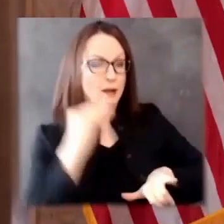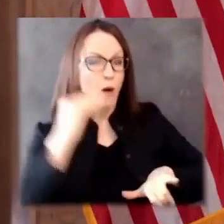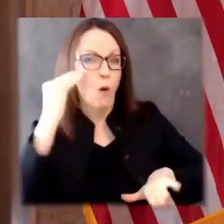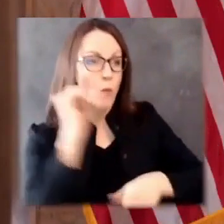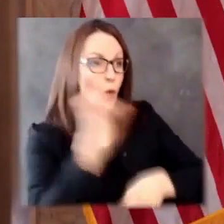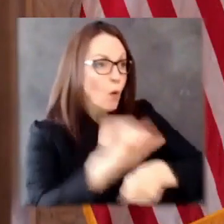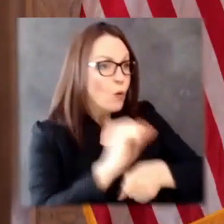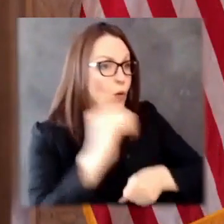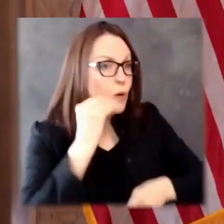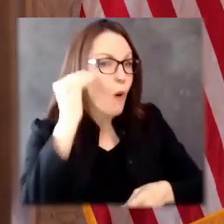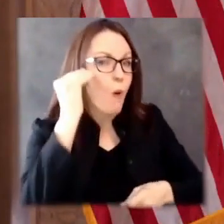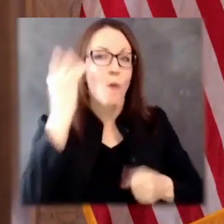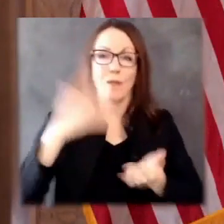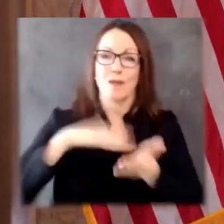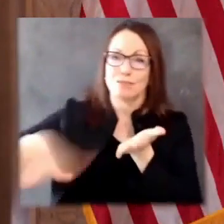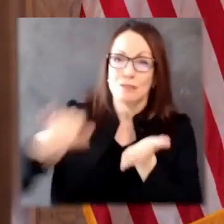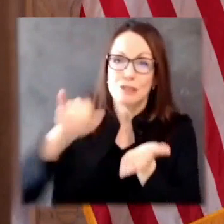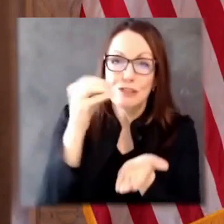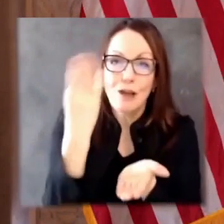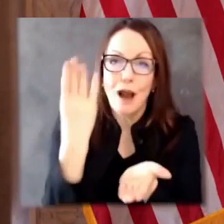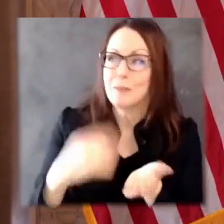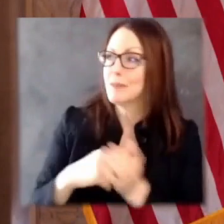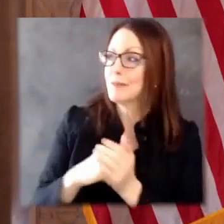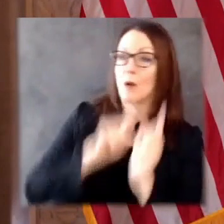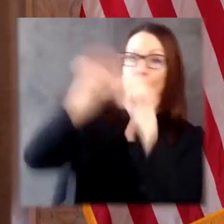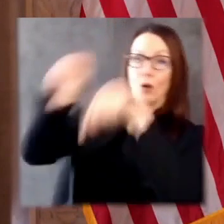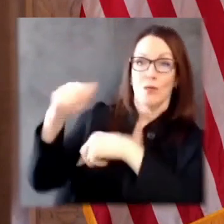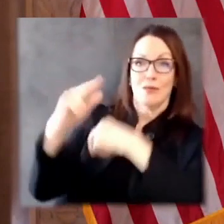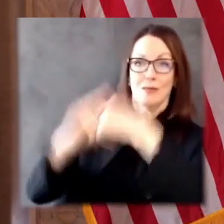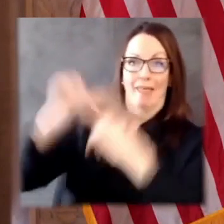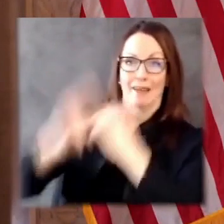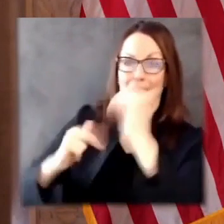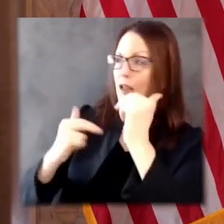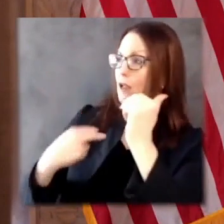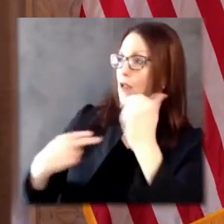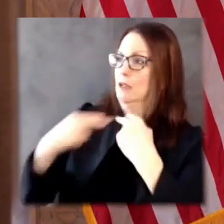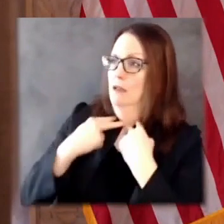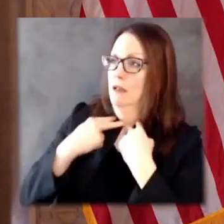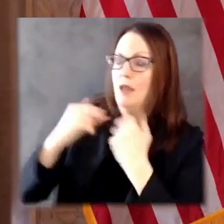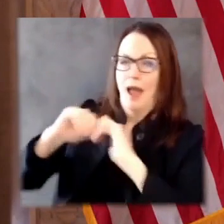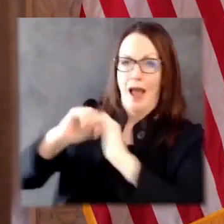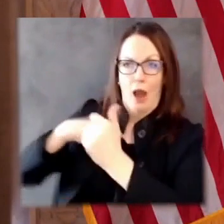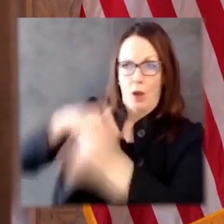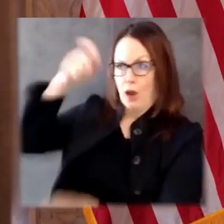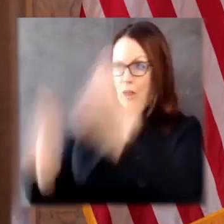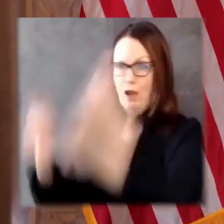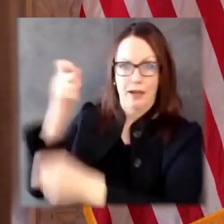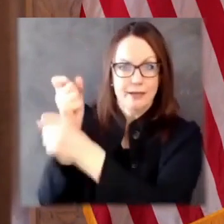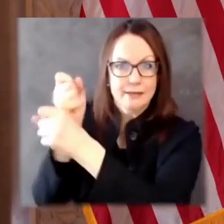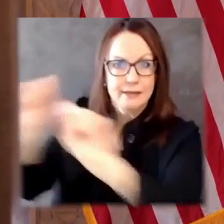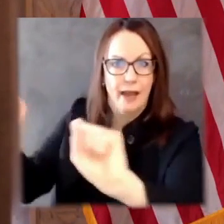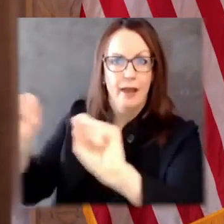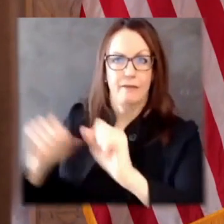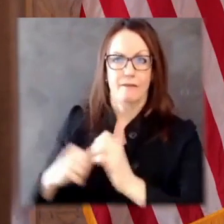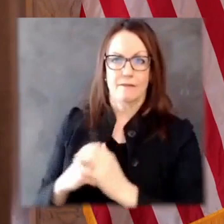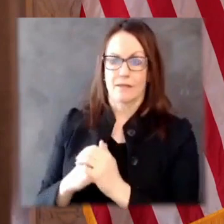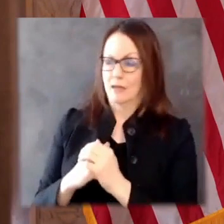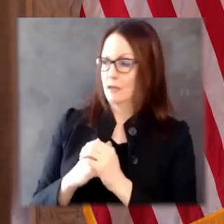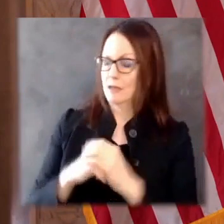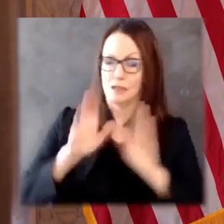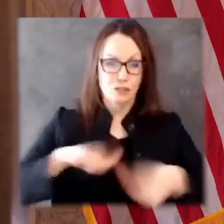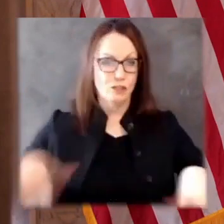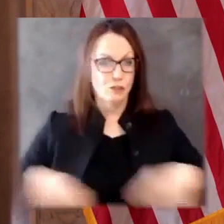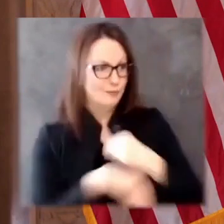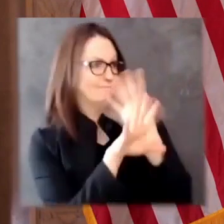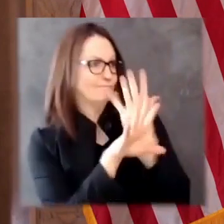so many began working from home, and those that weren't were worried about what this virus might mean for them if they went to